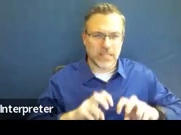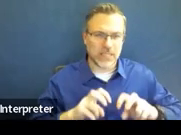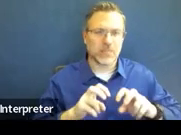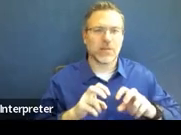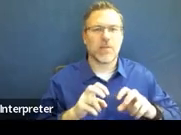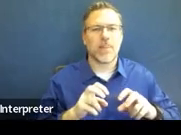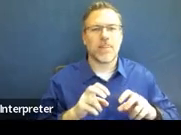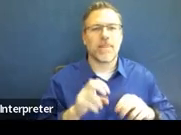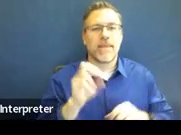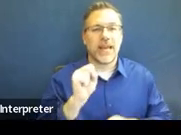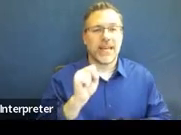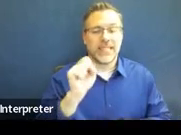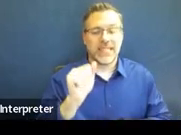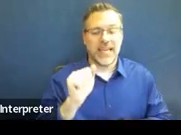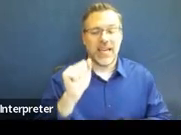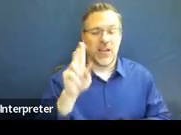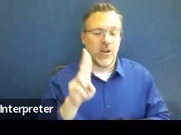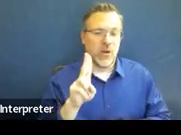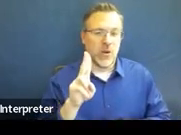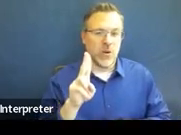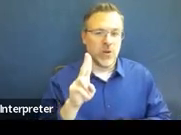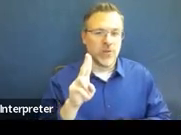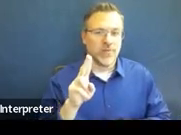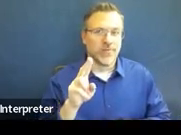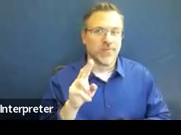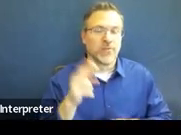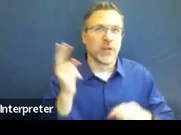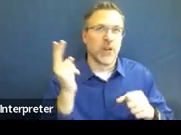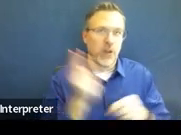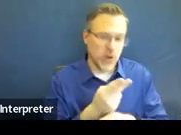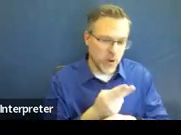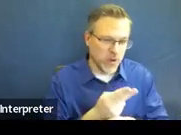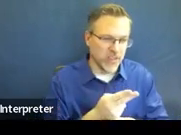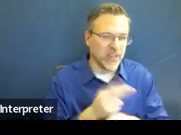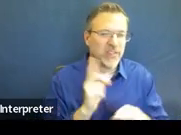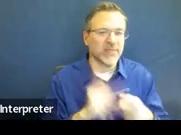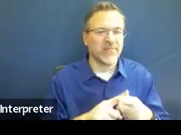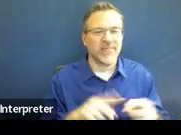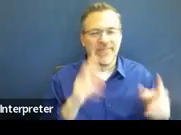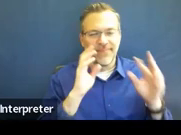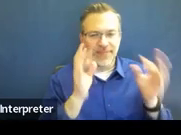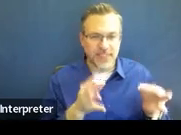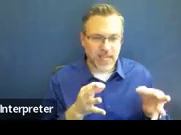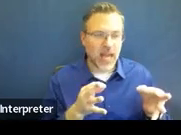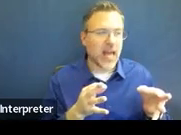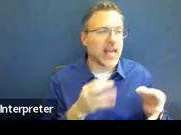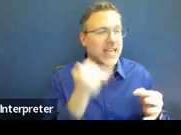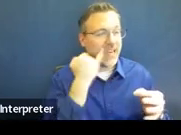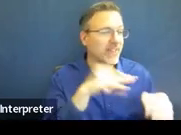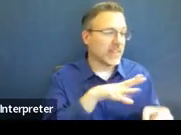the SAU, SAU used as a basis for the proposed or refused actions.